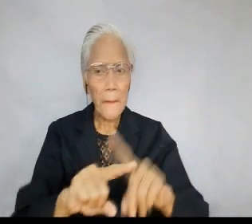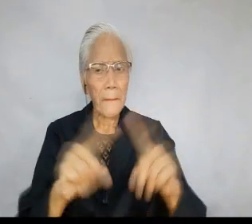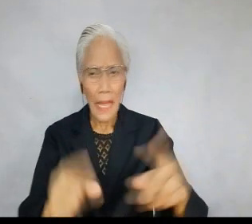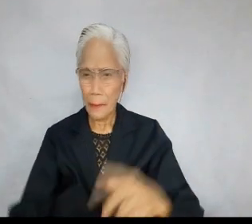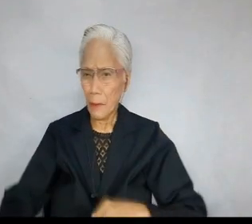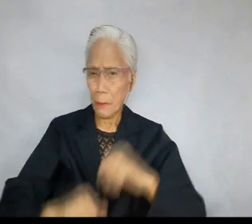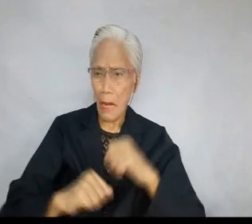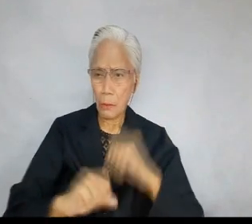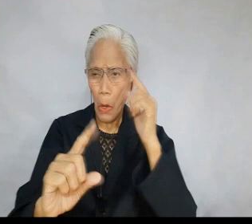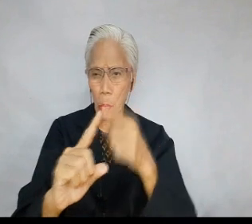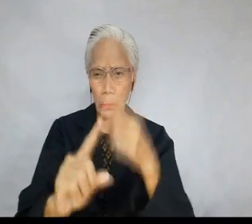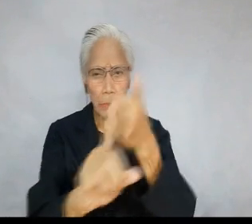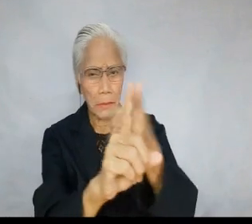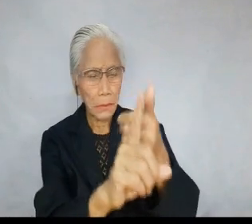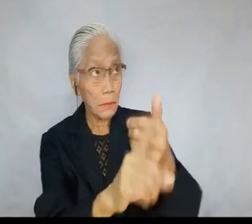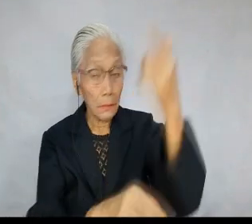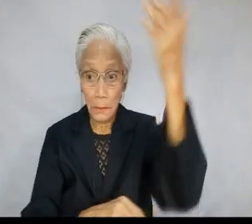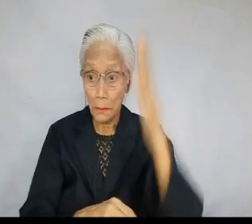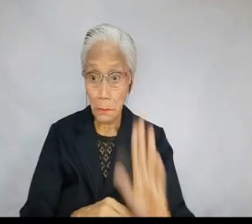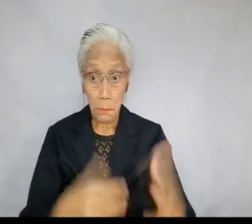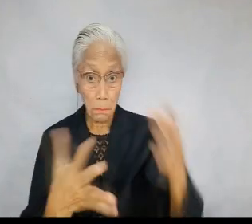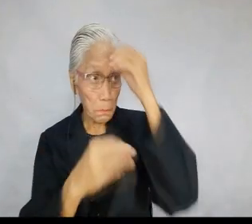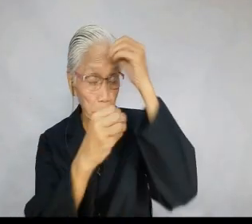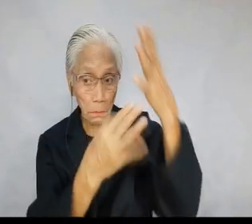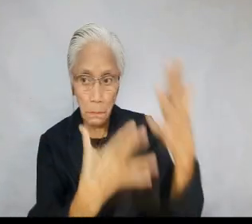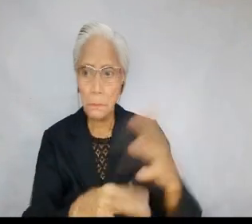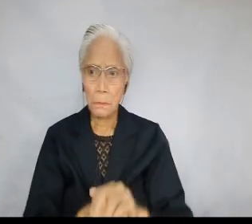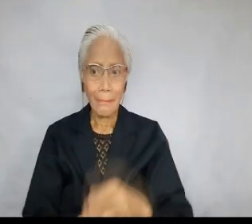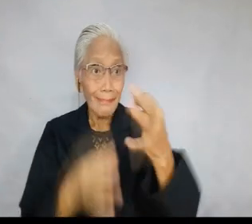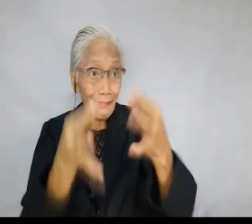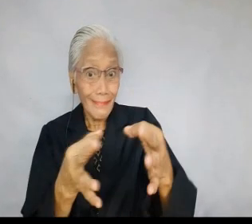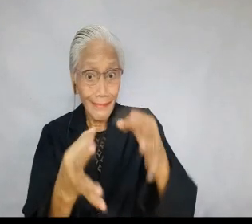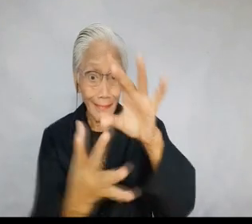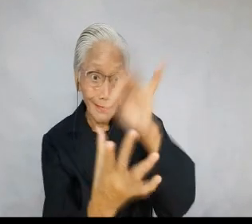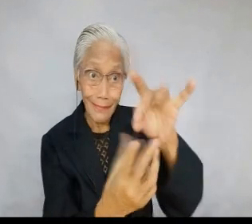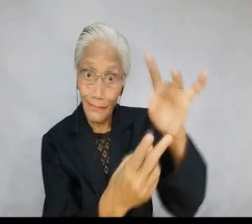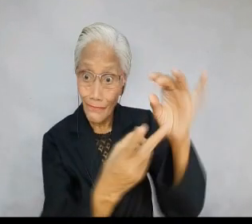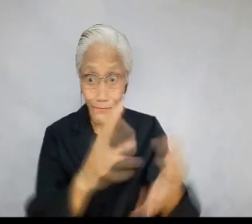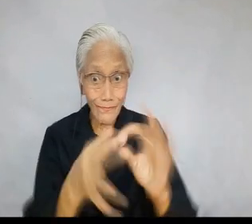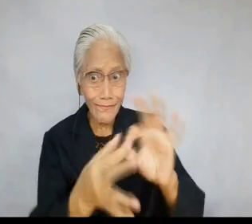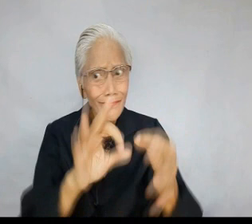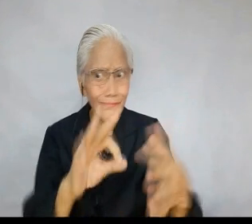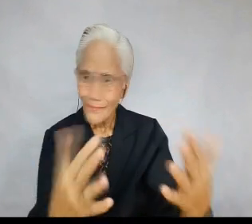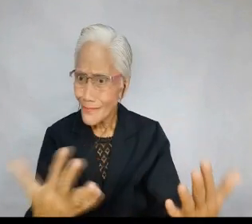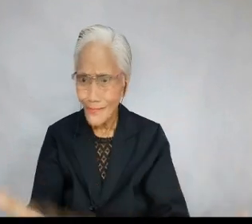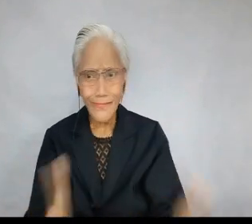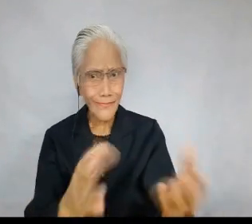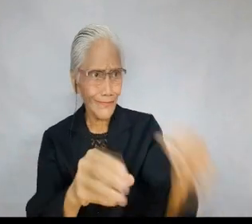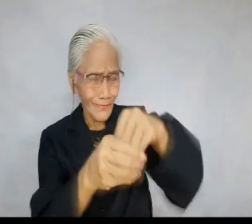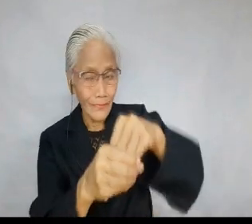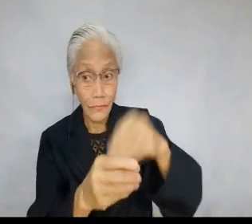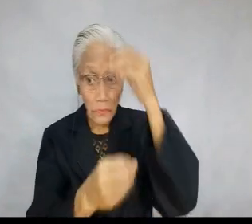pointed to themselves rather than to God the Father, from whom they received true fatherhood. If we choose to interpret this literally,